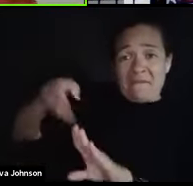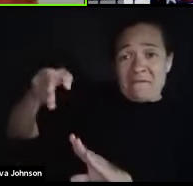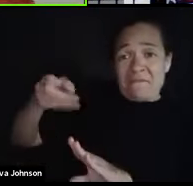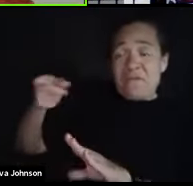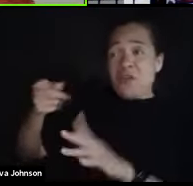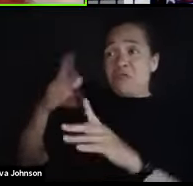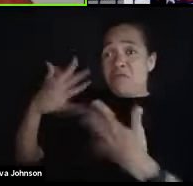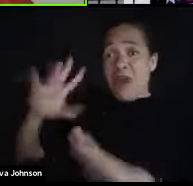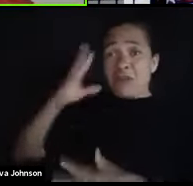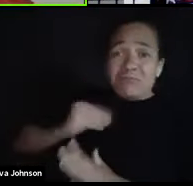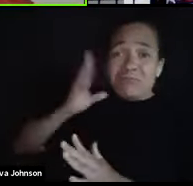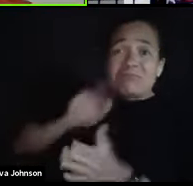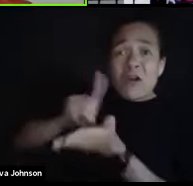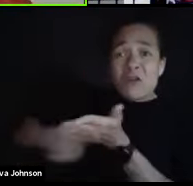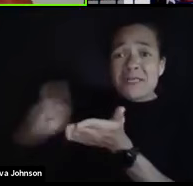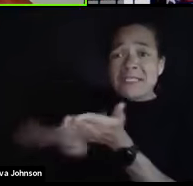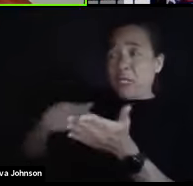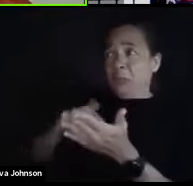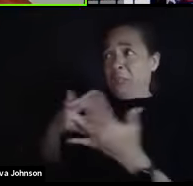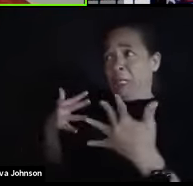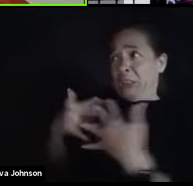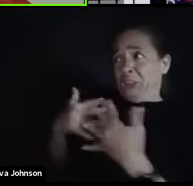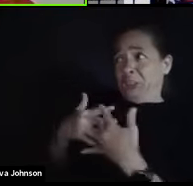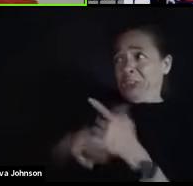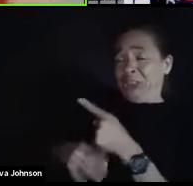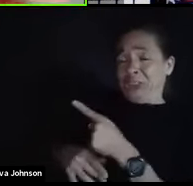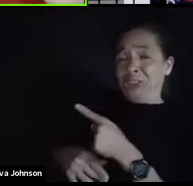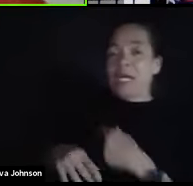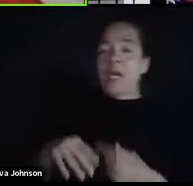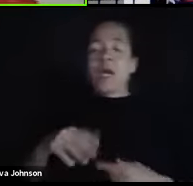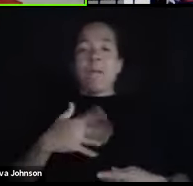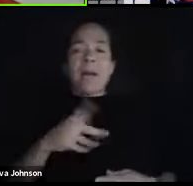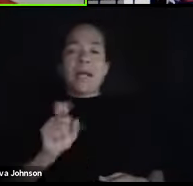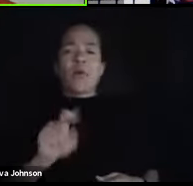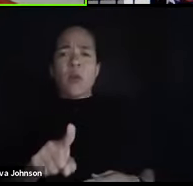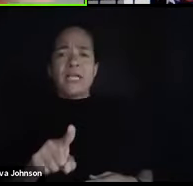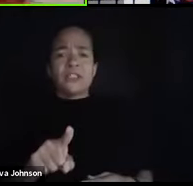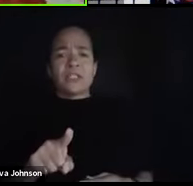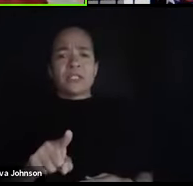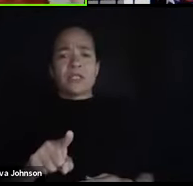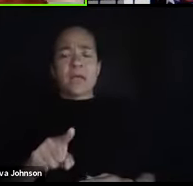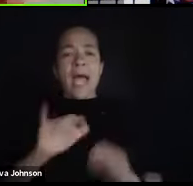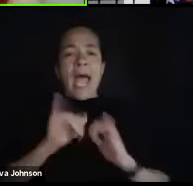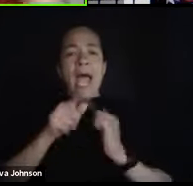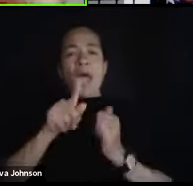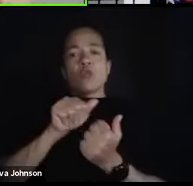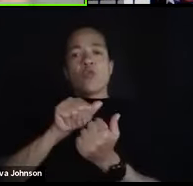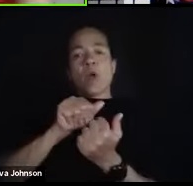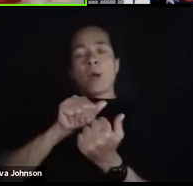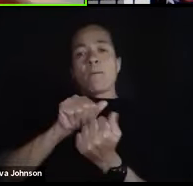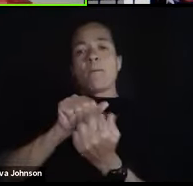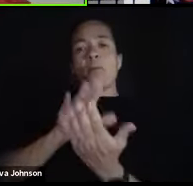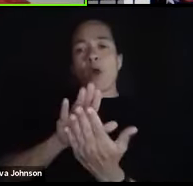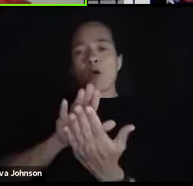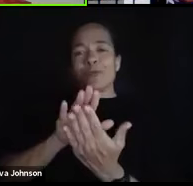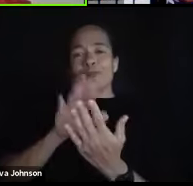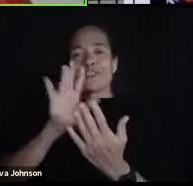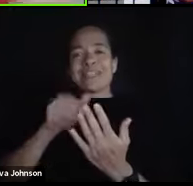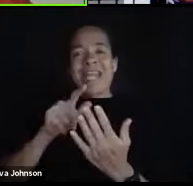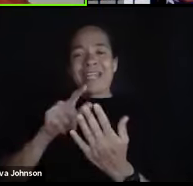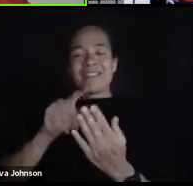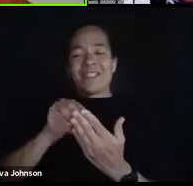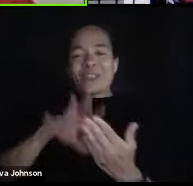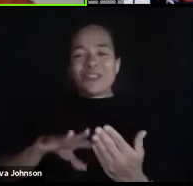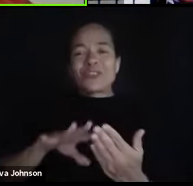So I guess a question for you. What's the best way to approach that student-professor relationship? And